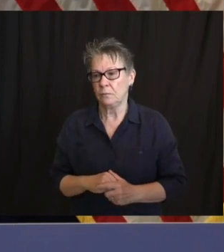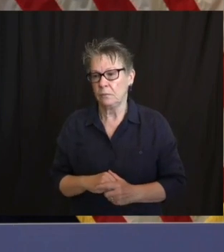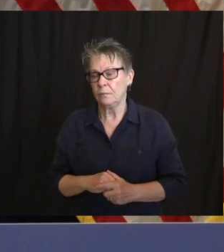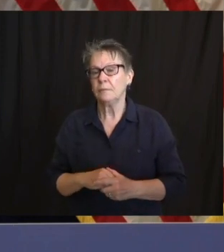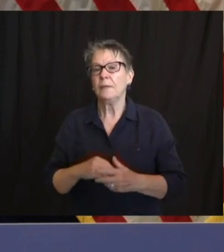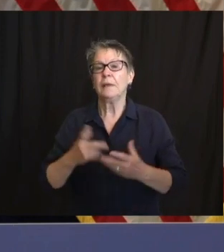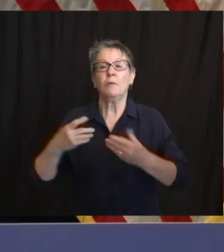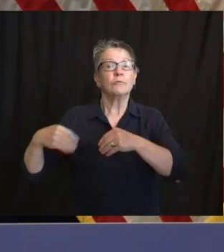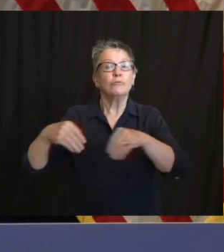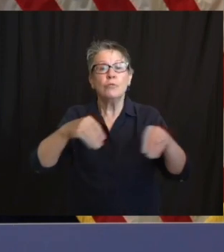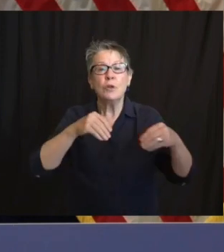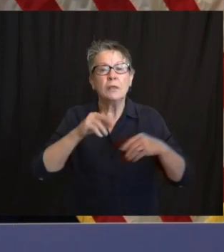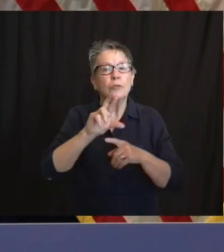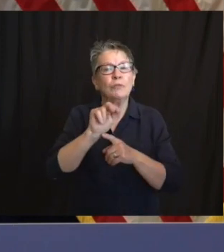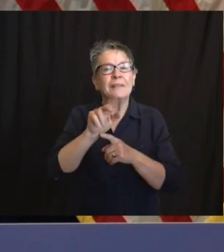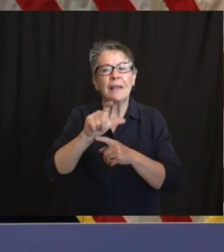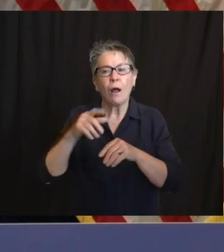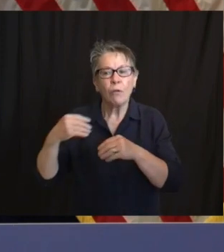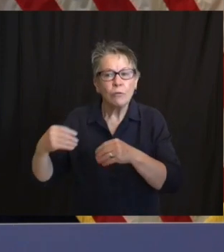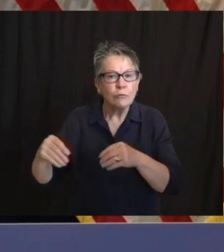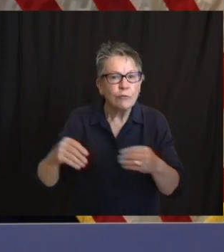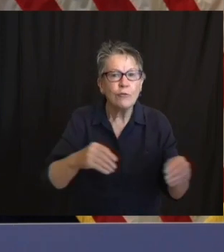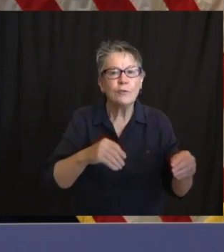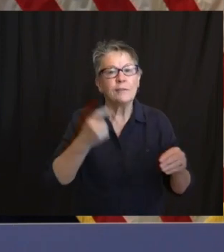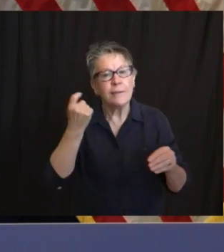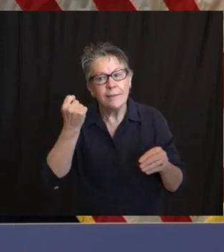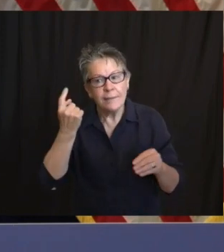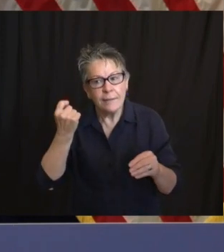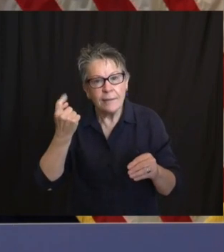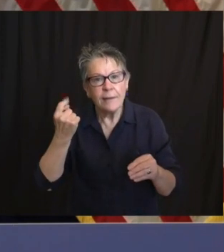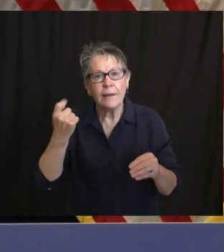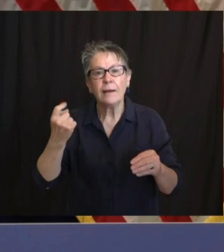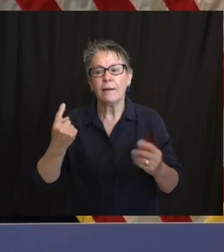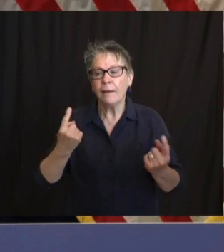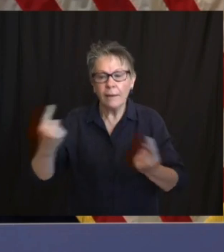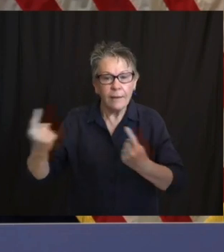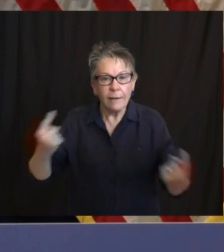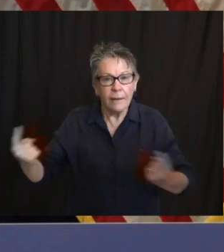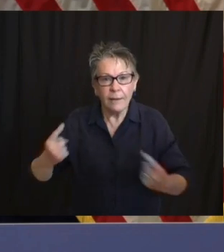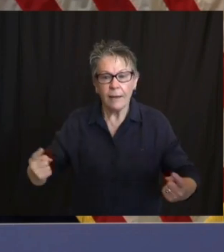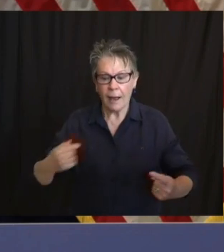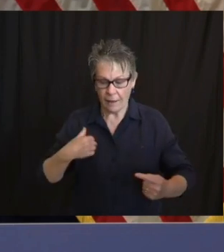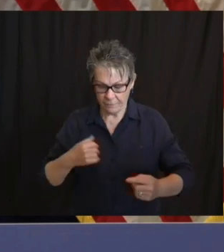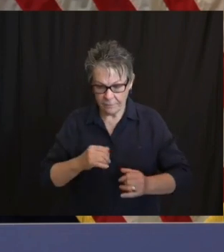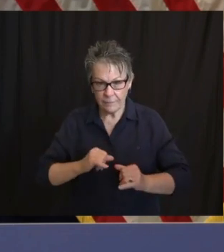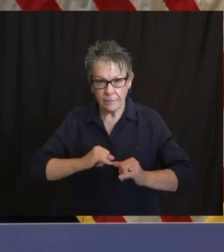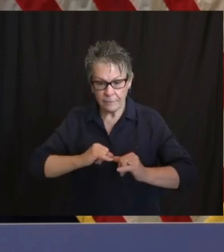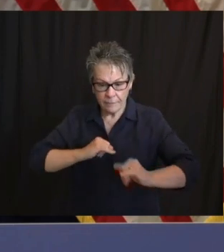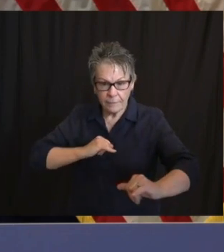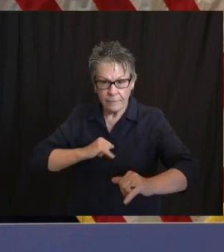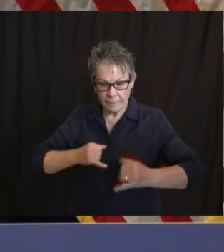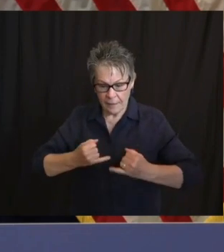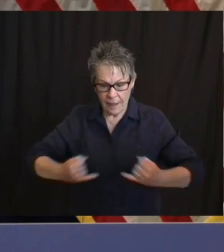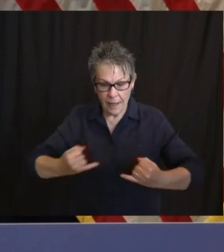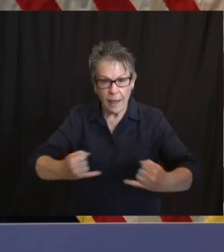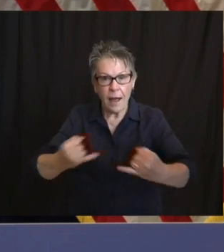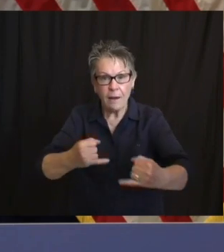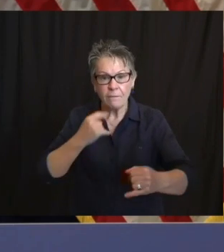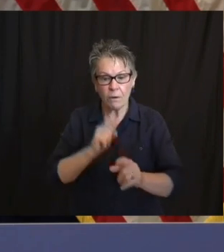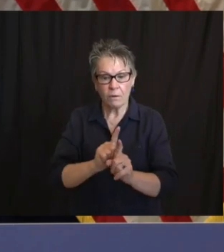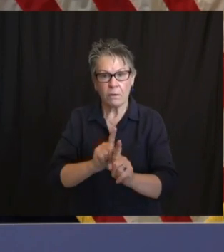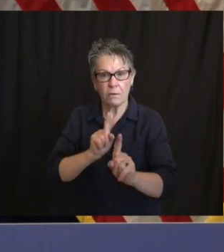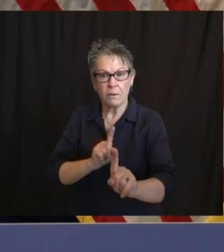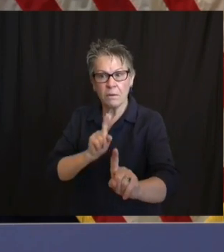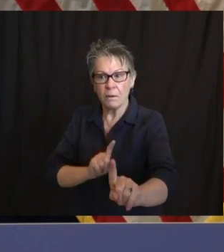social distancing, markers on the ground, maybe some plexiglass stuff and I would think